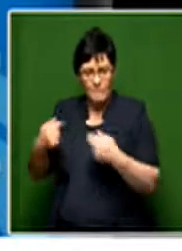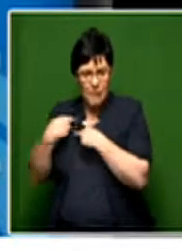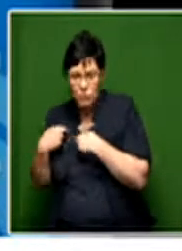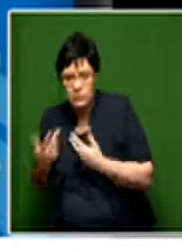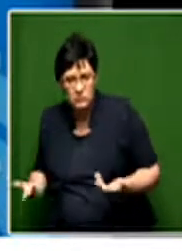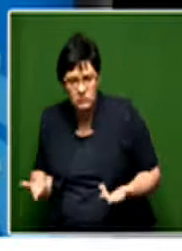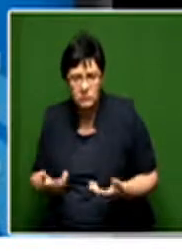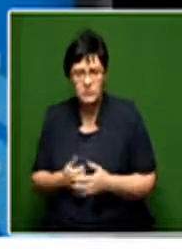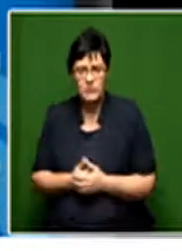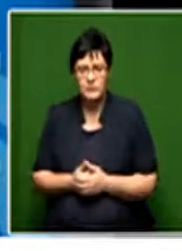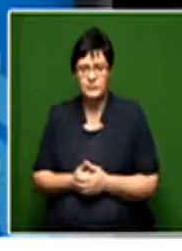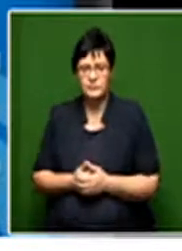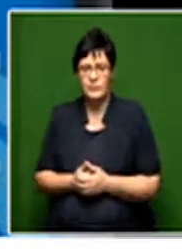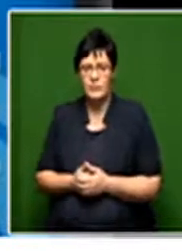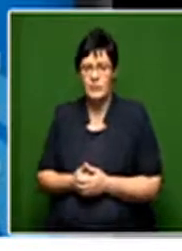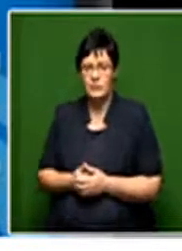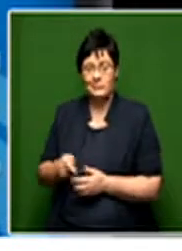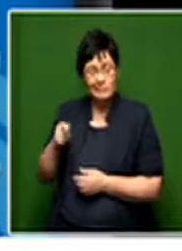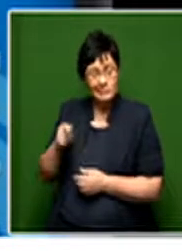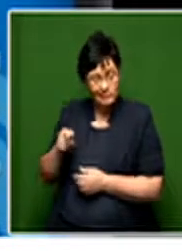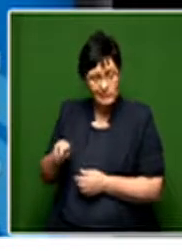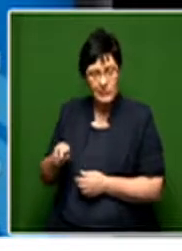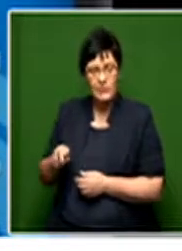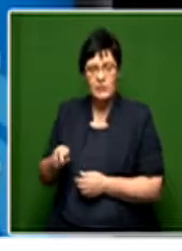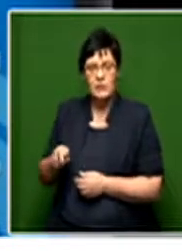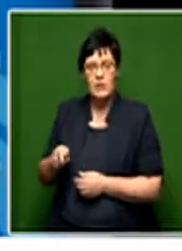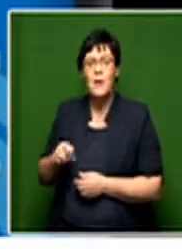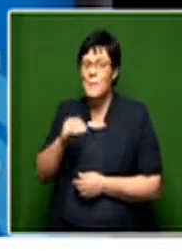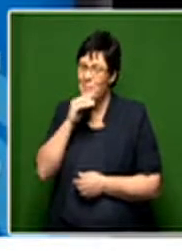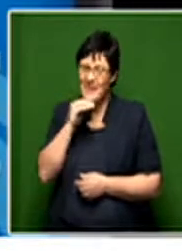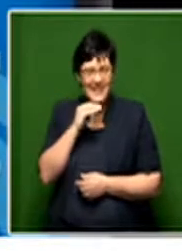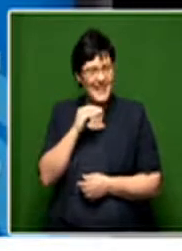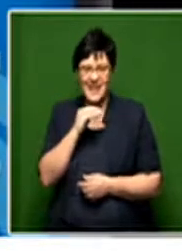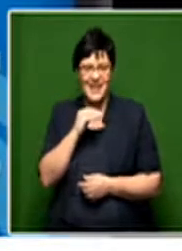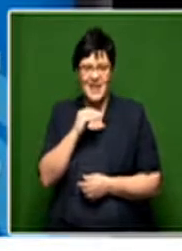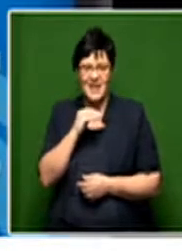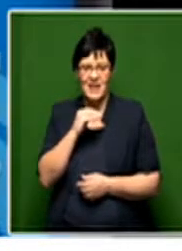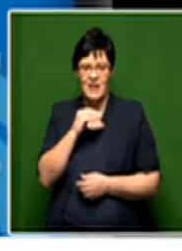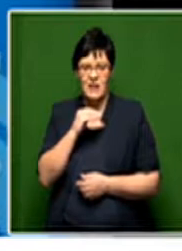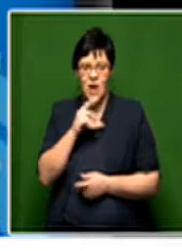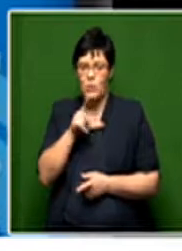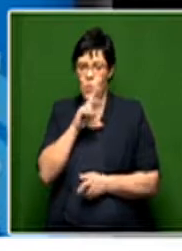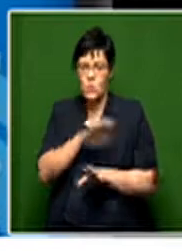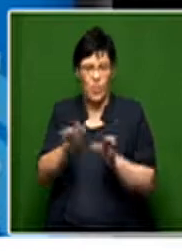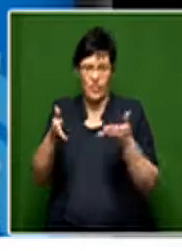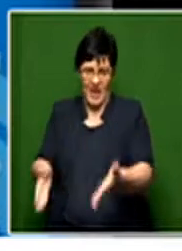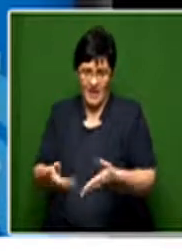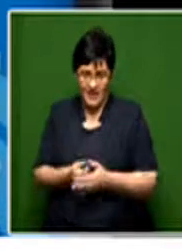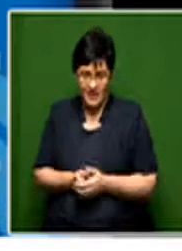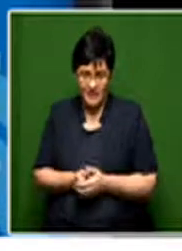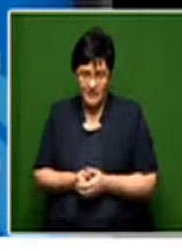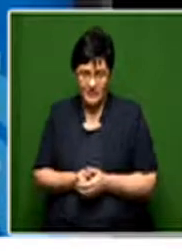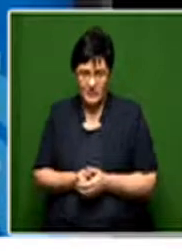or even control. And that really nationality is tantamount to non-existing and